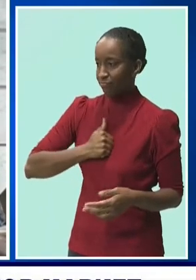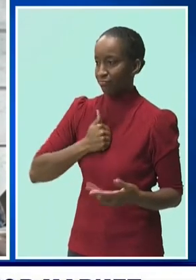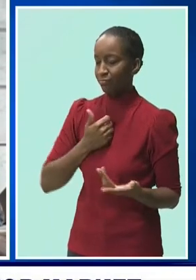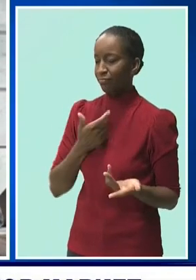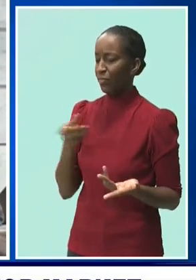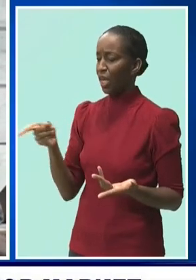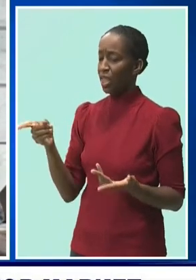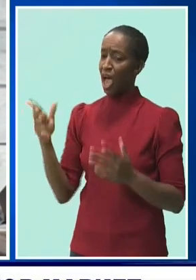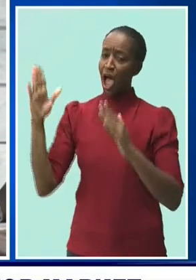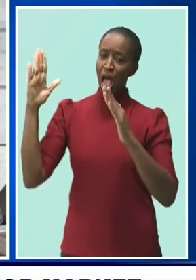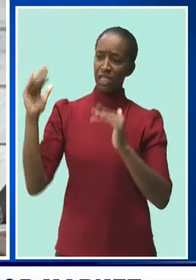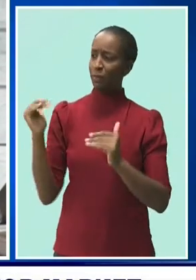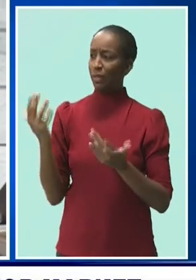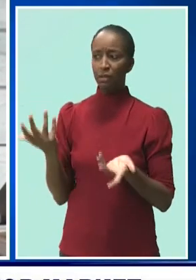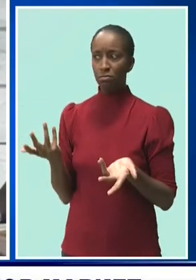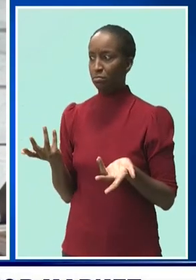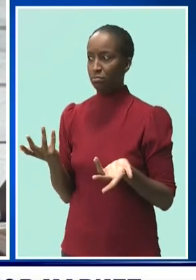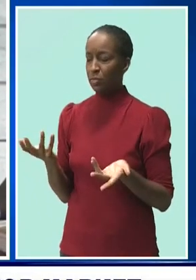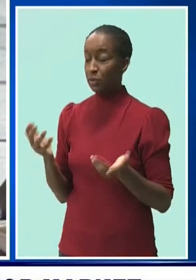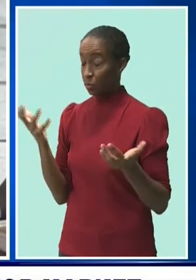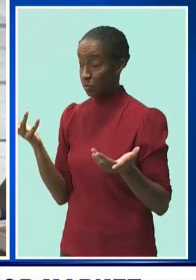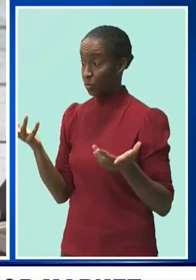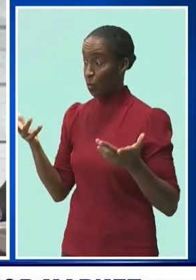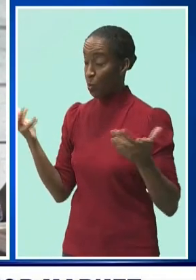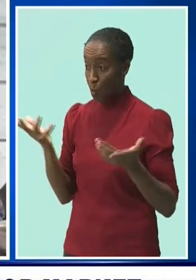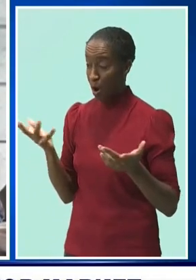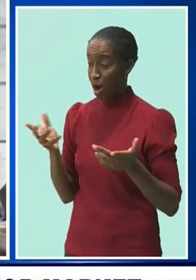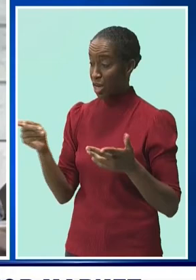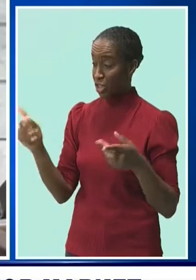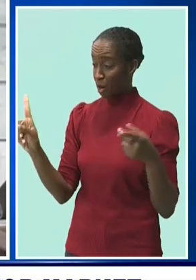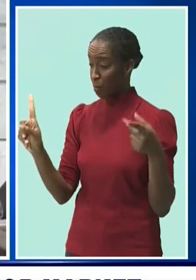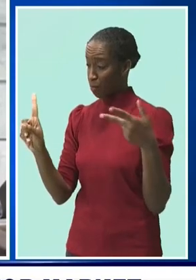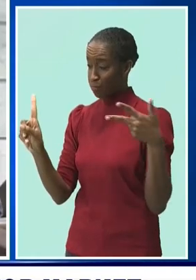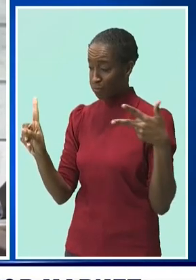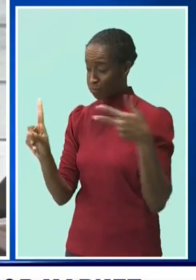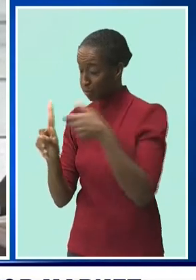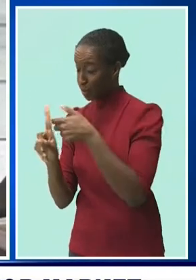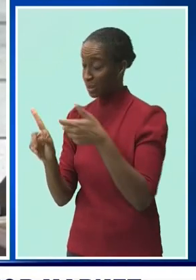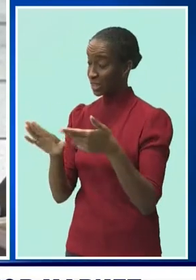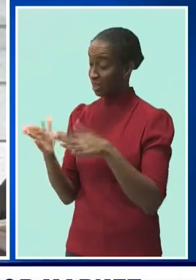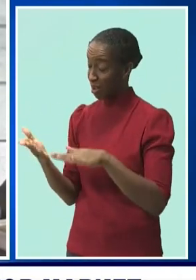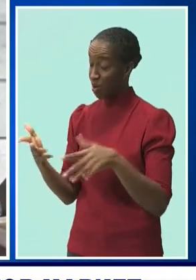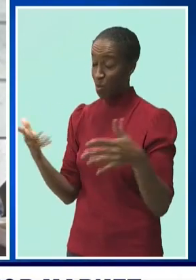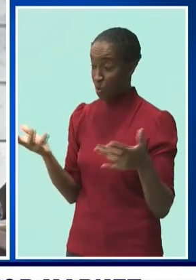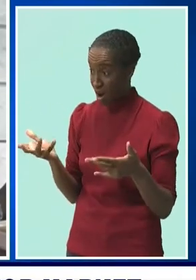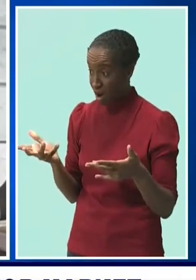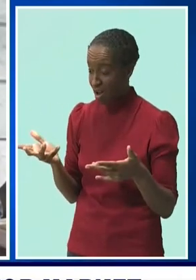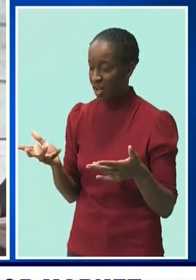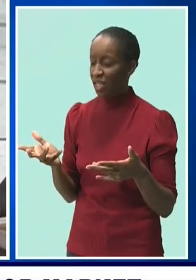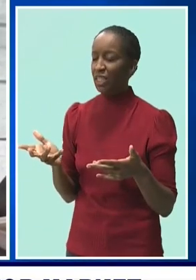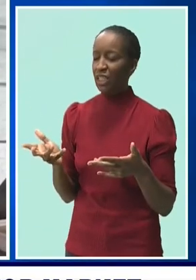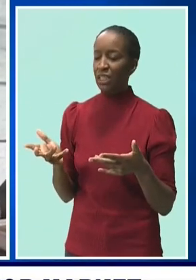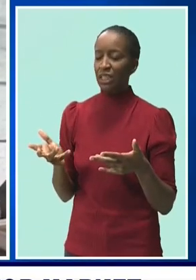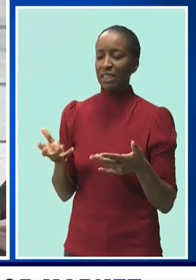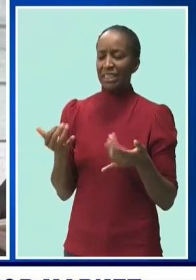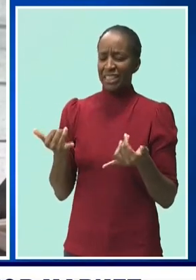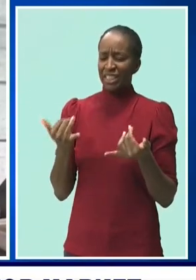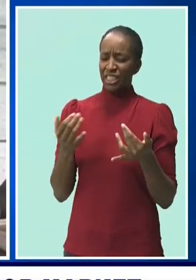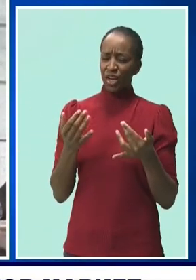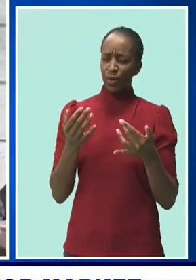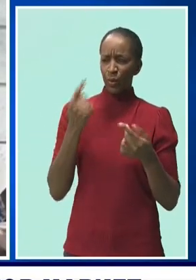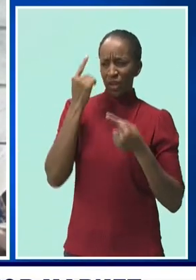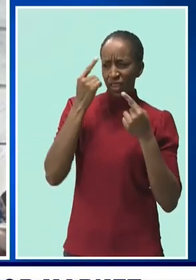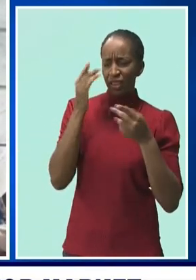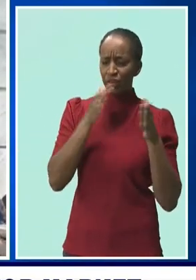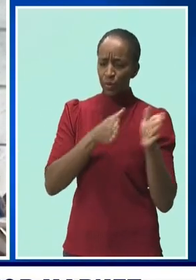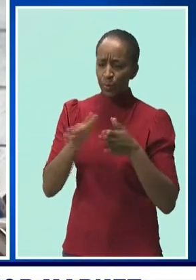I understand all that is that we should look at getting some barriers between the car park and where the vendors are. And that's